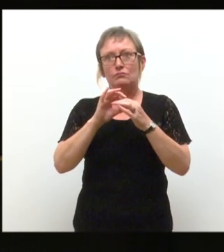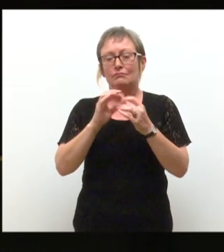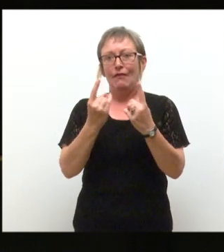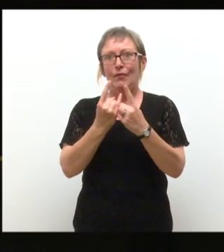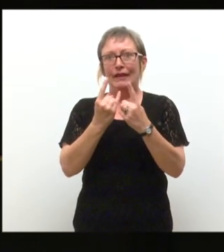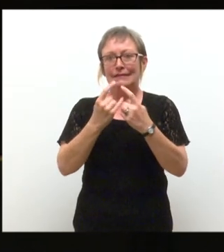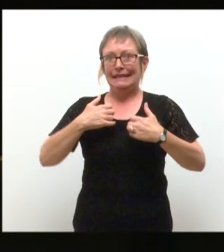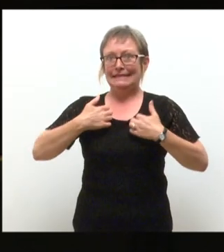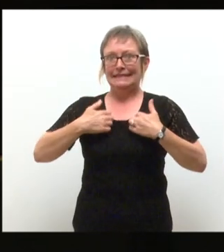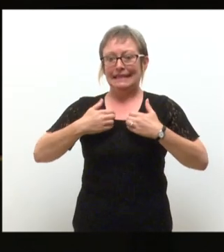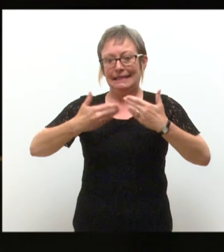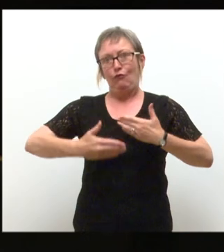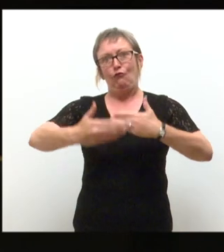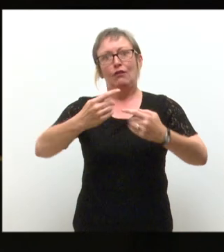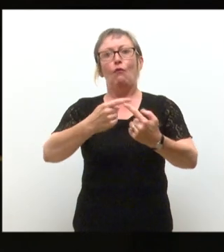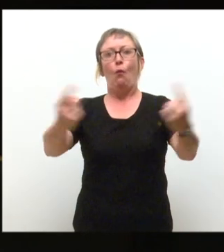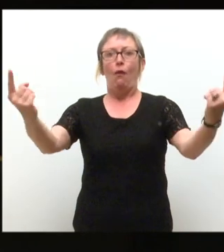quite exciting in front of you all.